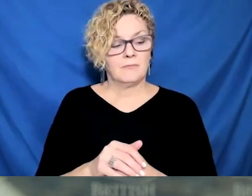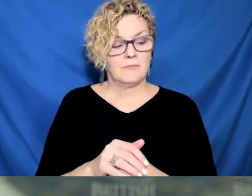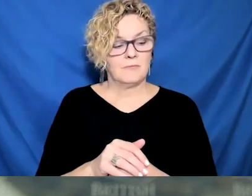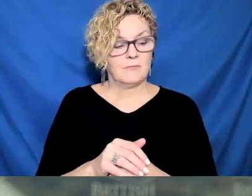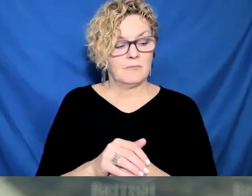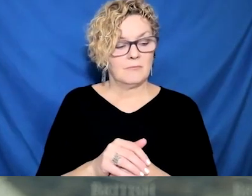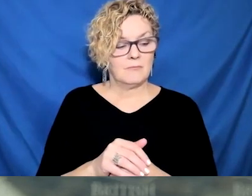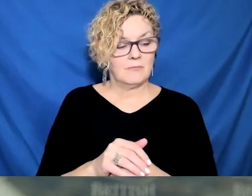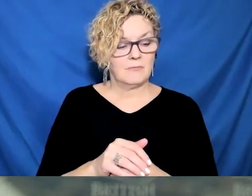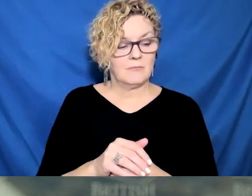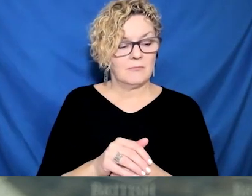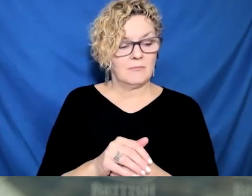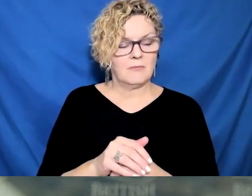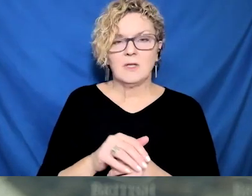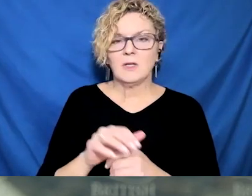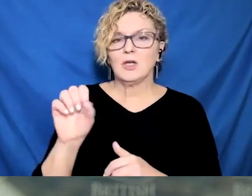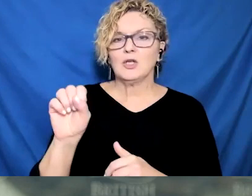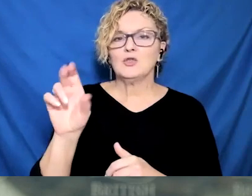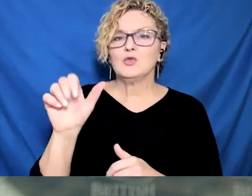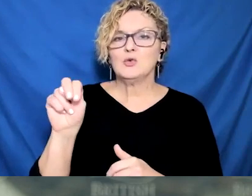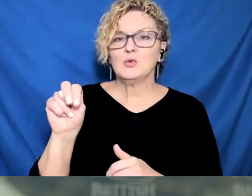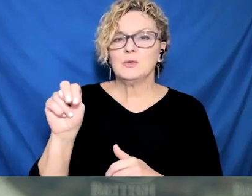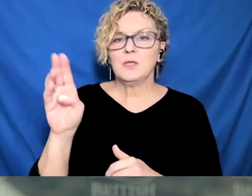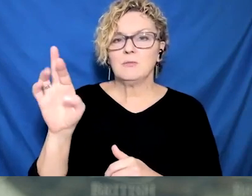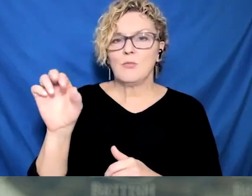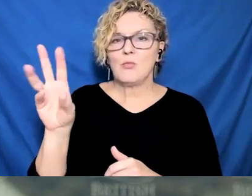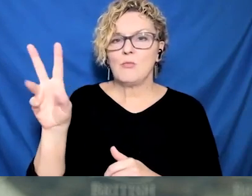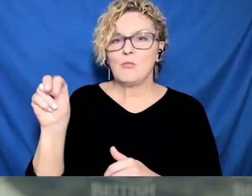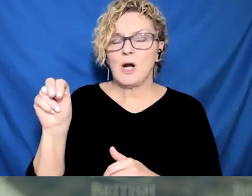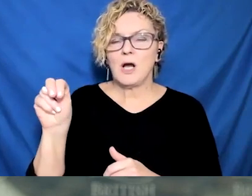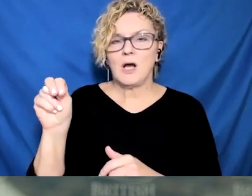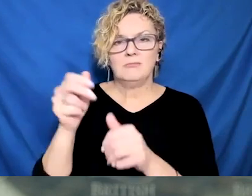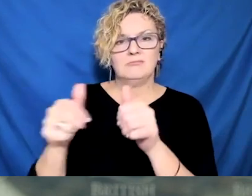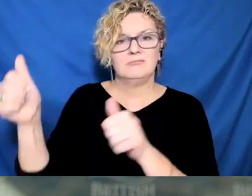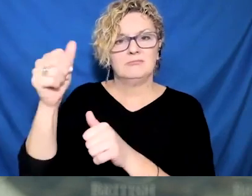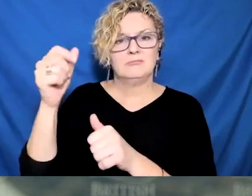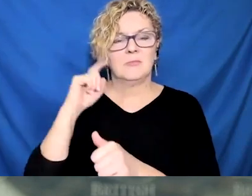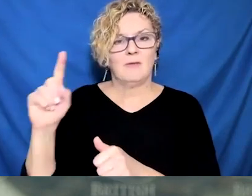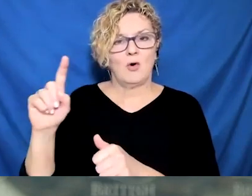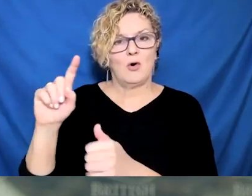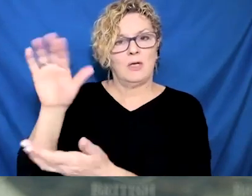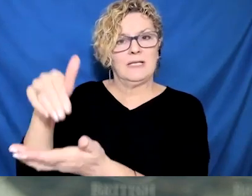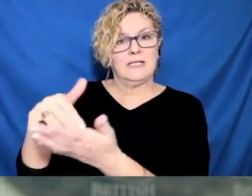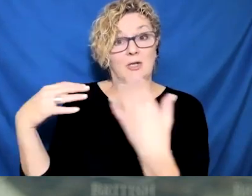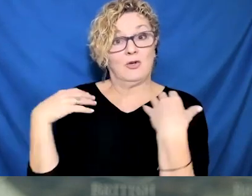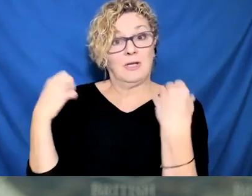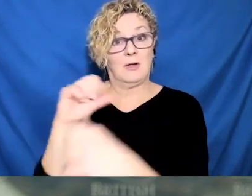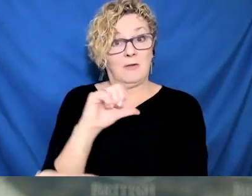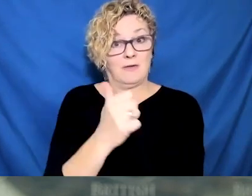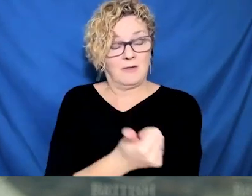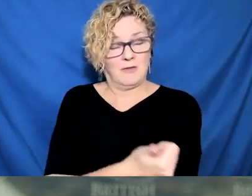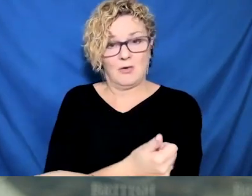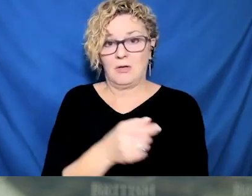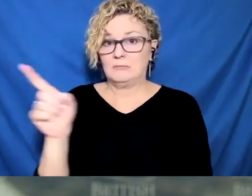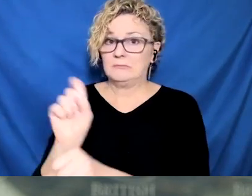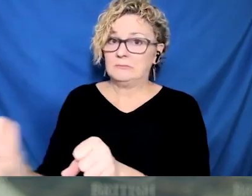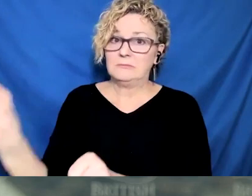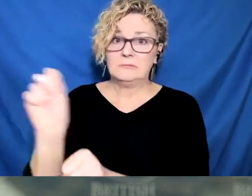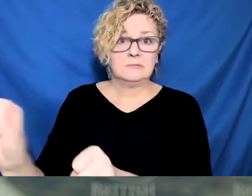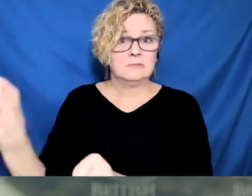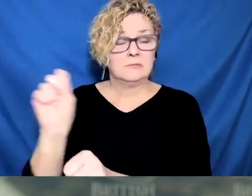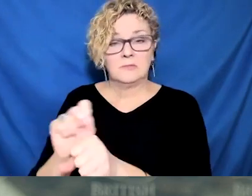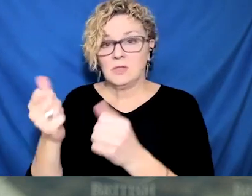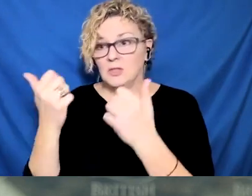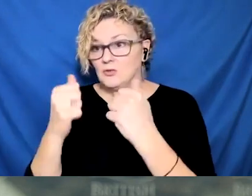get sick, they don't face real challenges. But it's important that we have those sick days in place now. I think people in BC overwhelmingly support them.